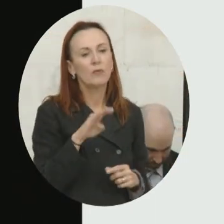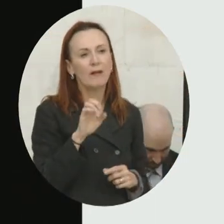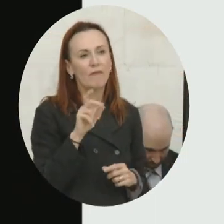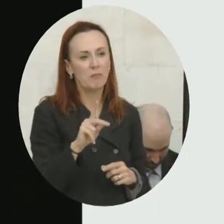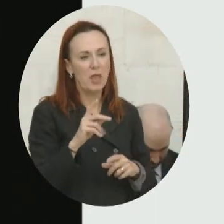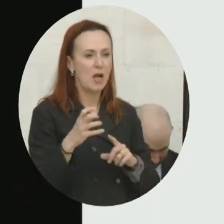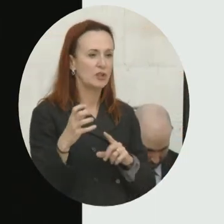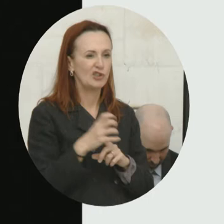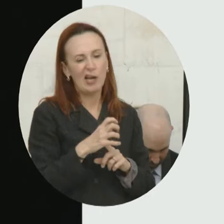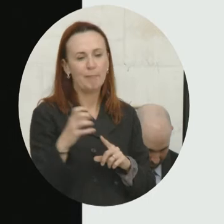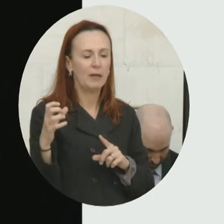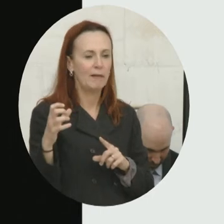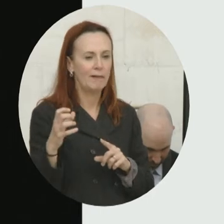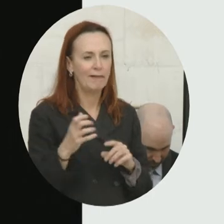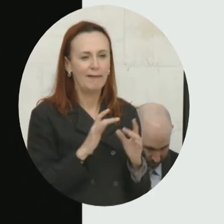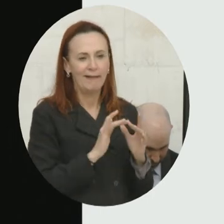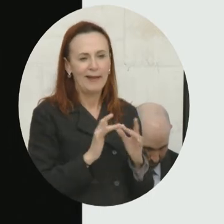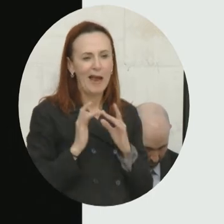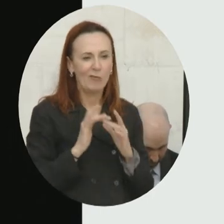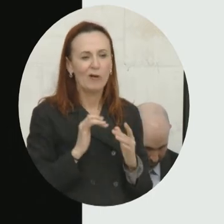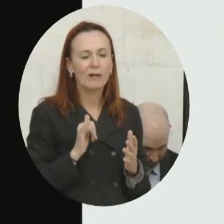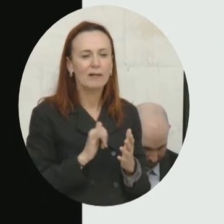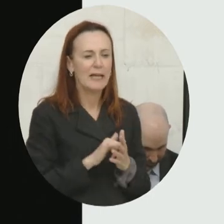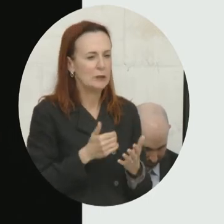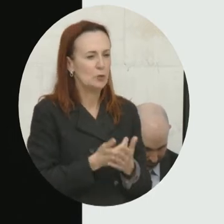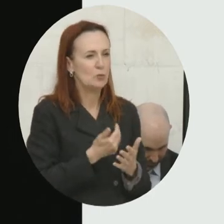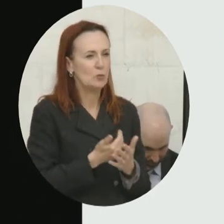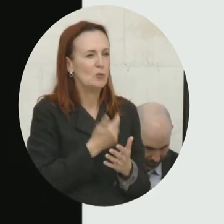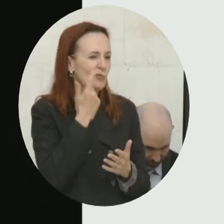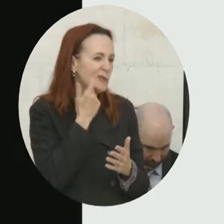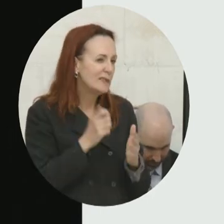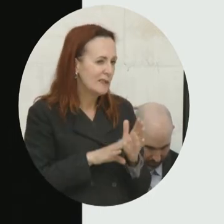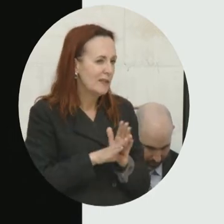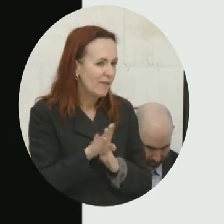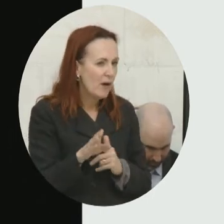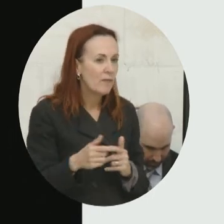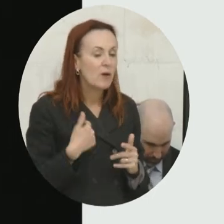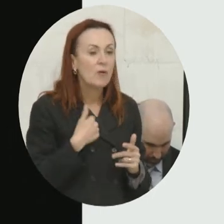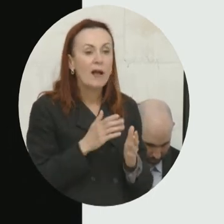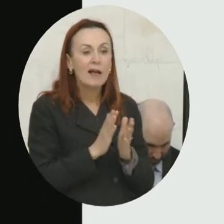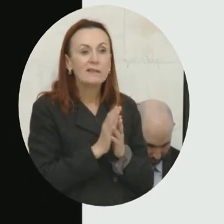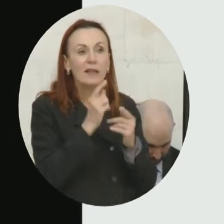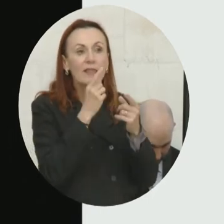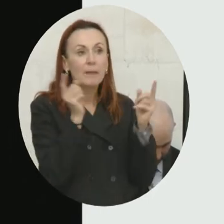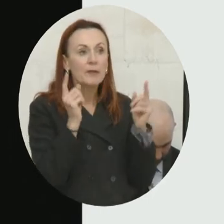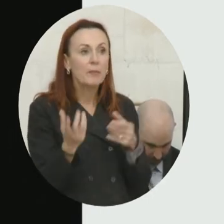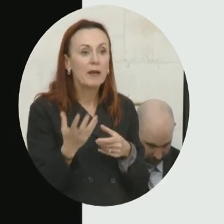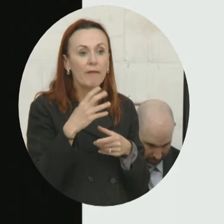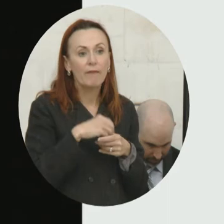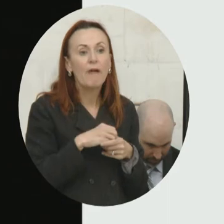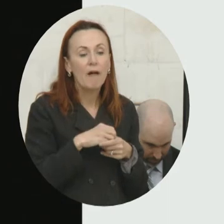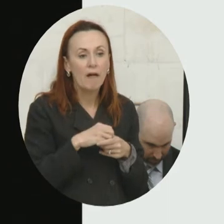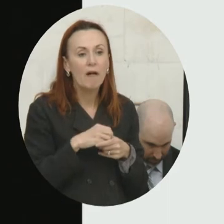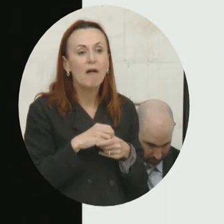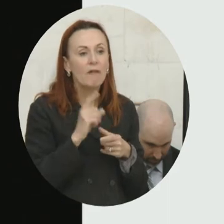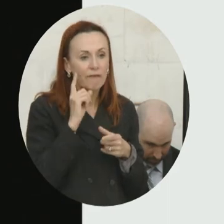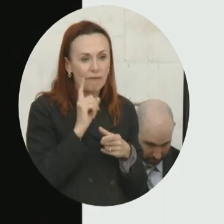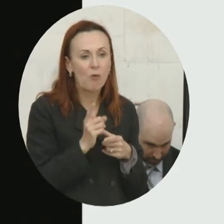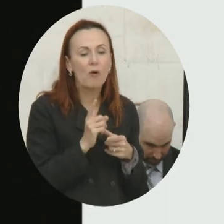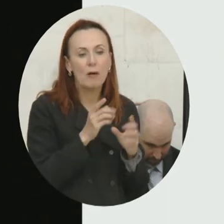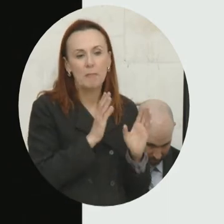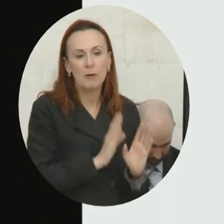And this is a new program we're developing, which is about, at the block level, getting individuals to lean forward on the mission of preparedness.